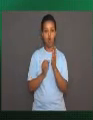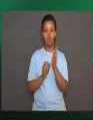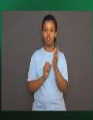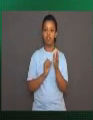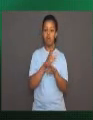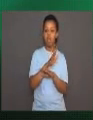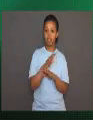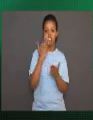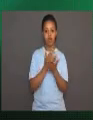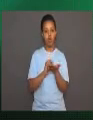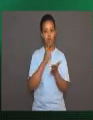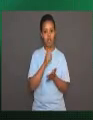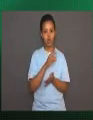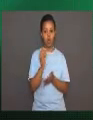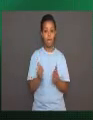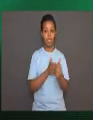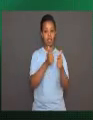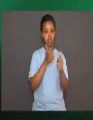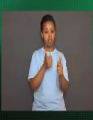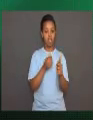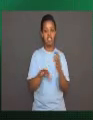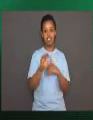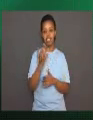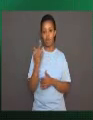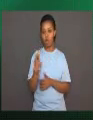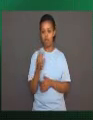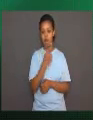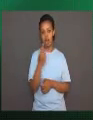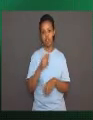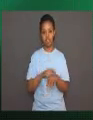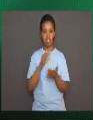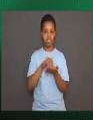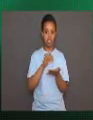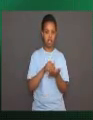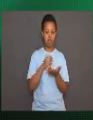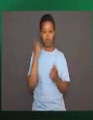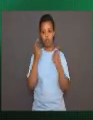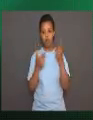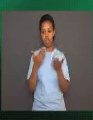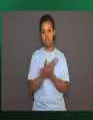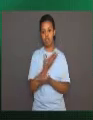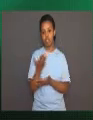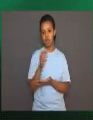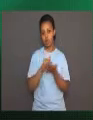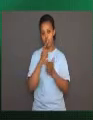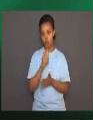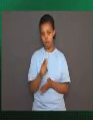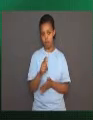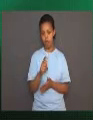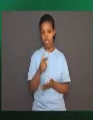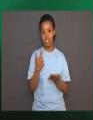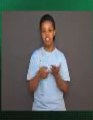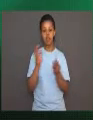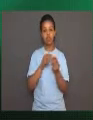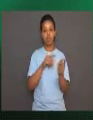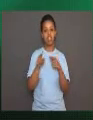continuously present or often repeated stimulus. It is also